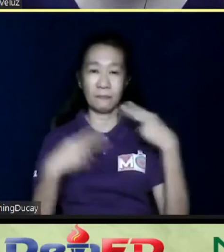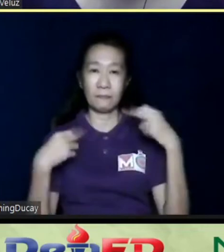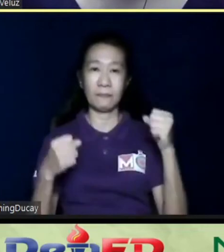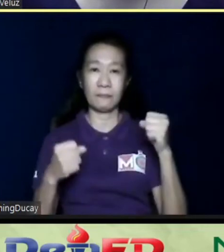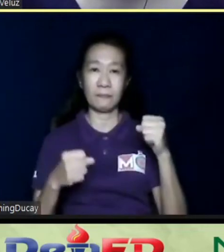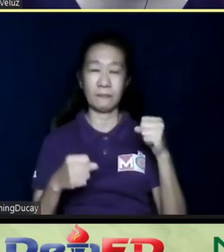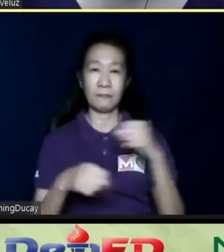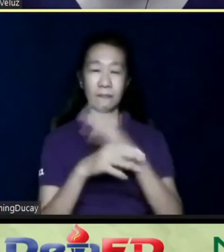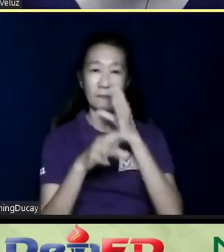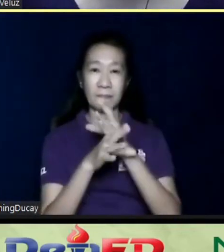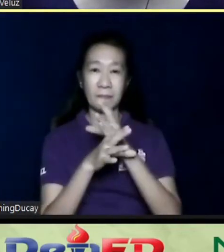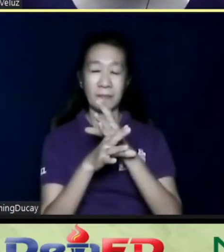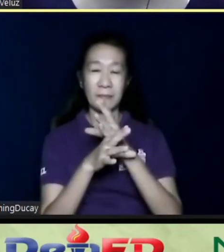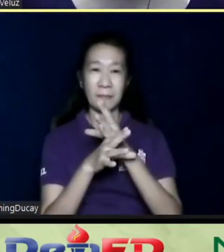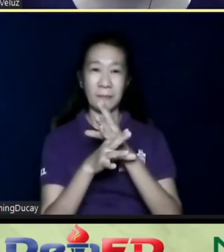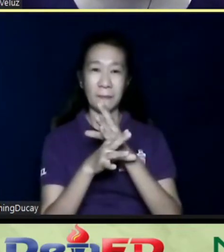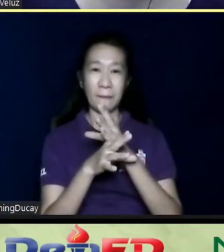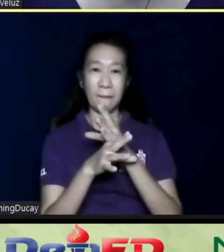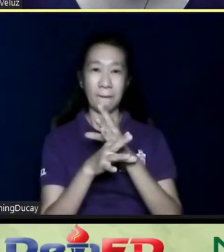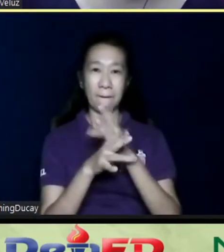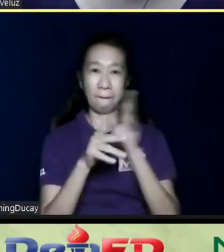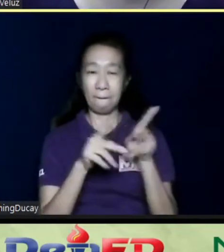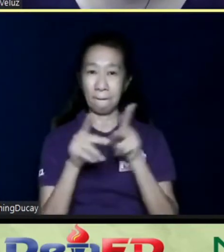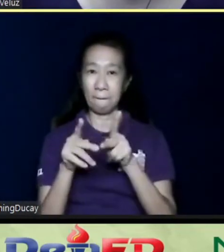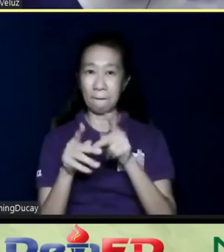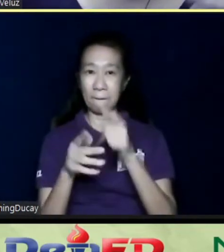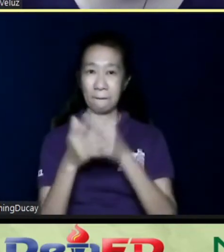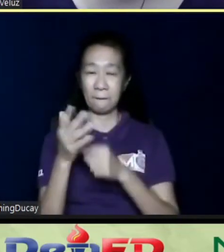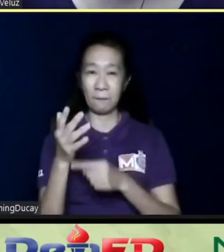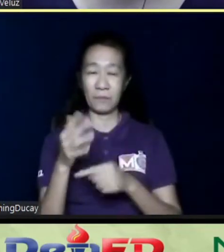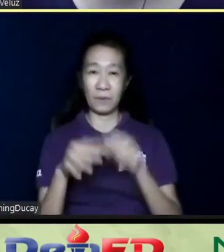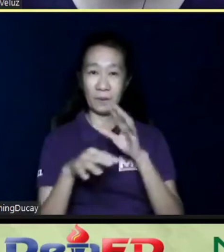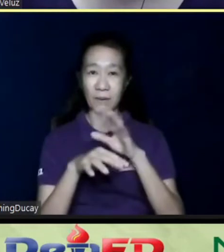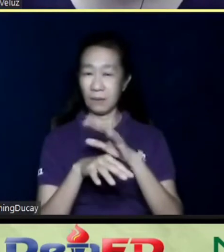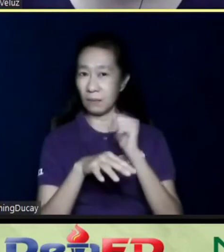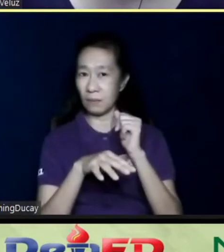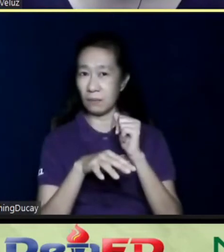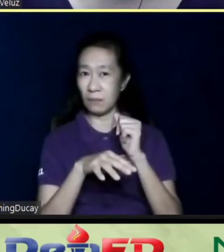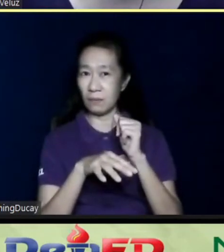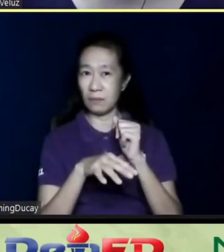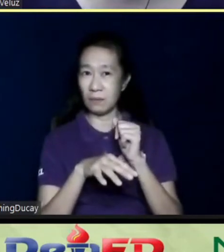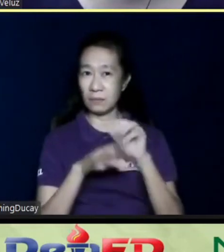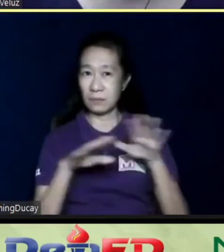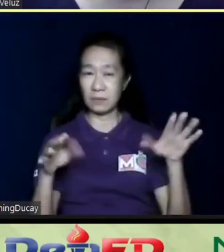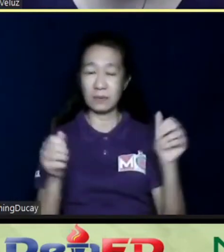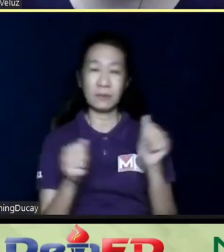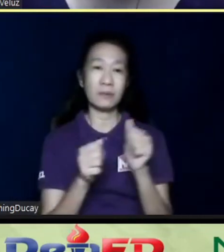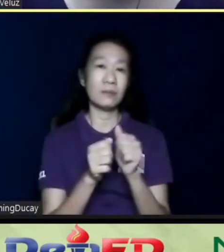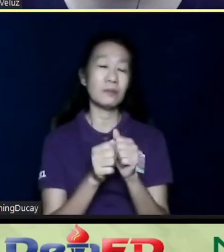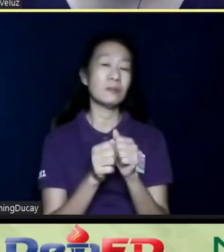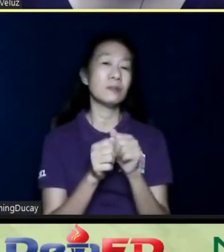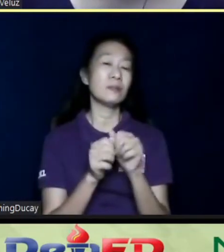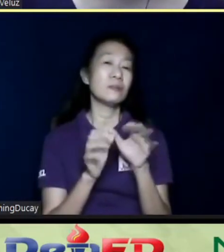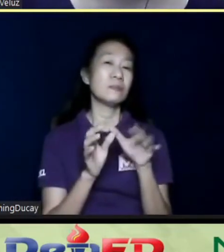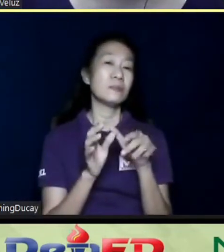plans or what do they call it? It's like the children with disability plans